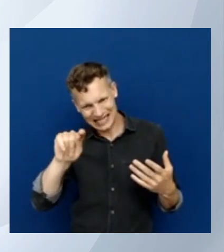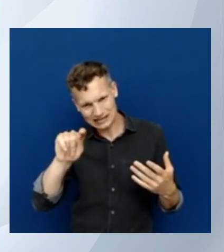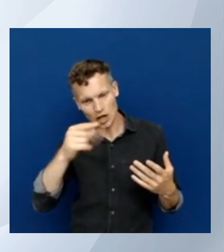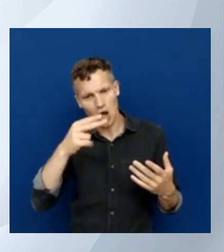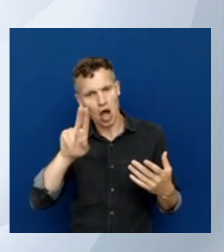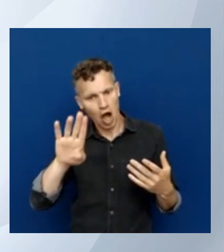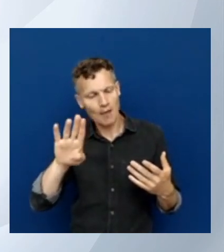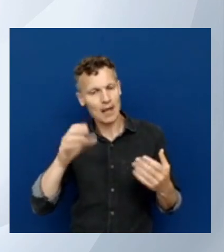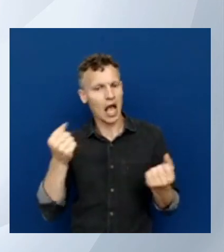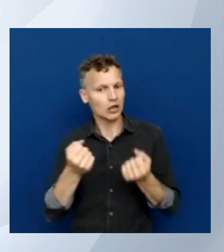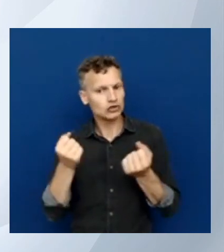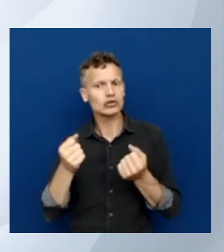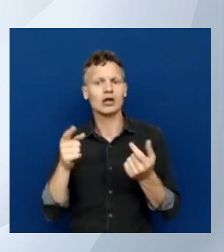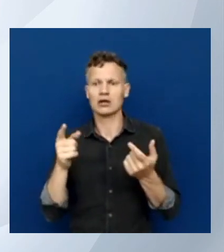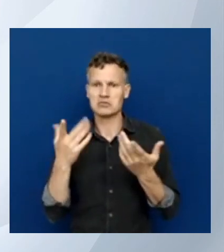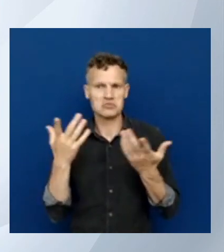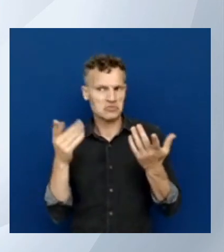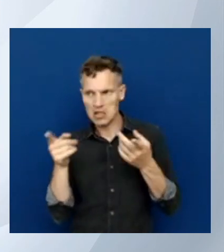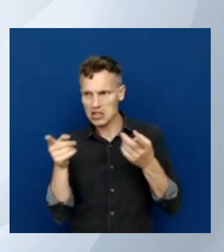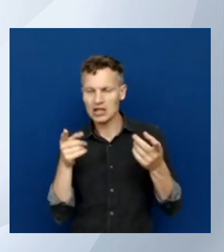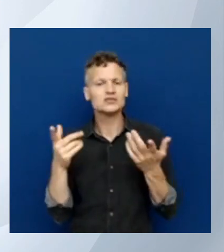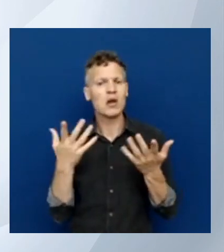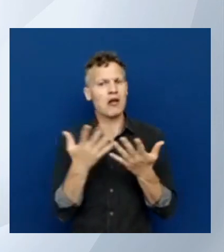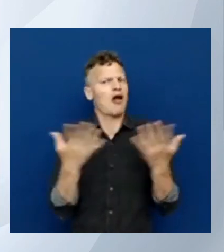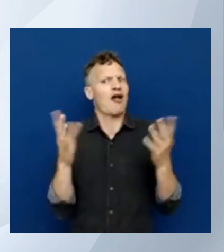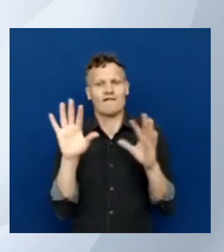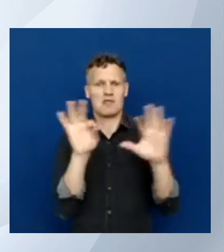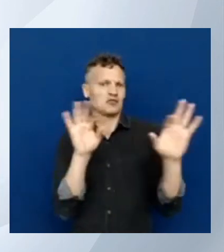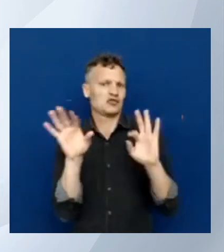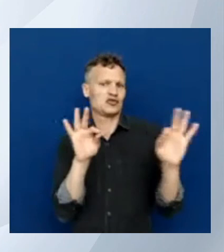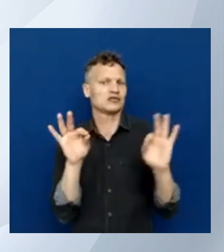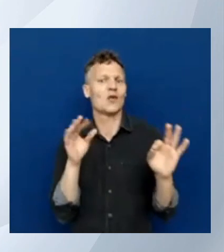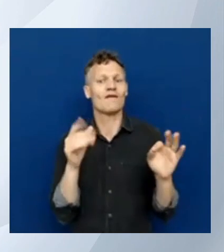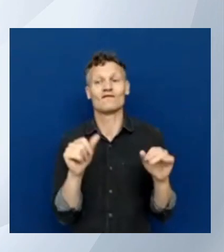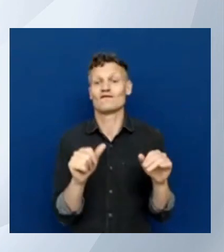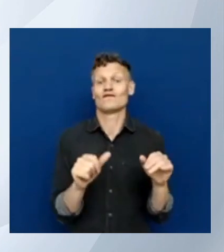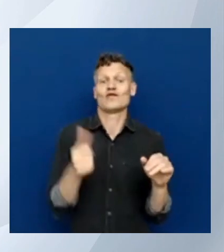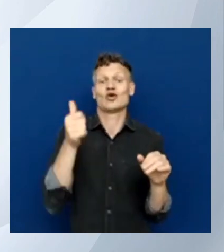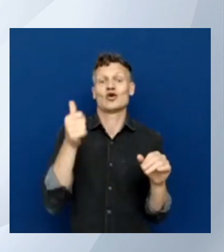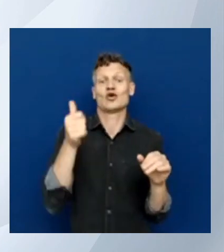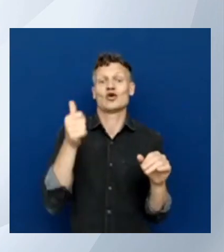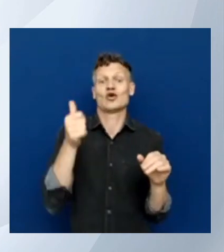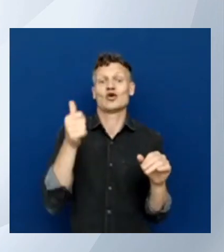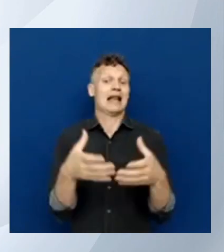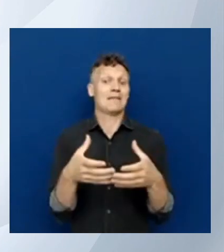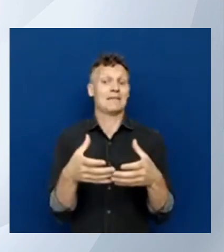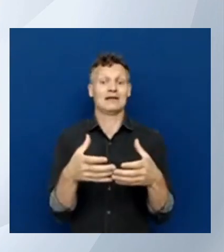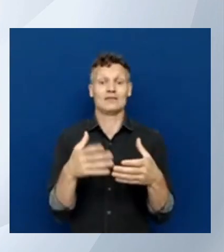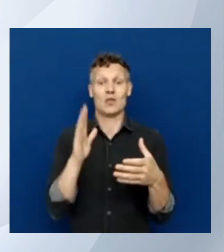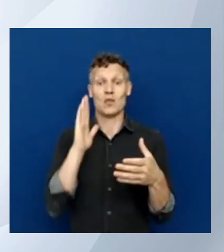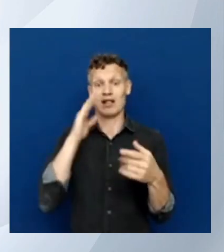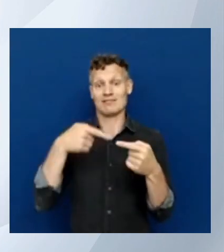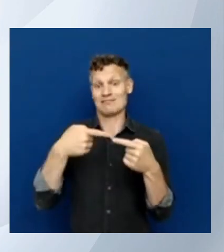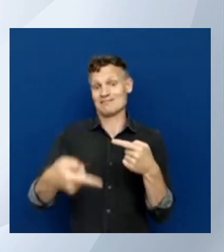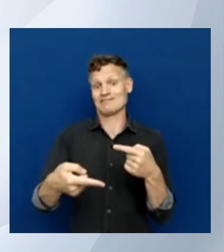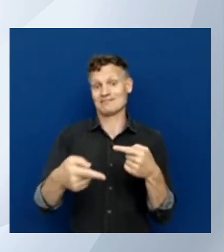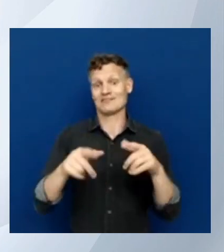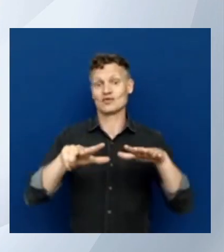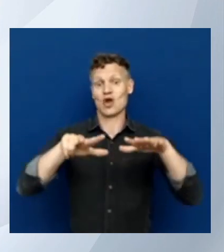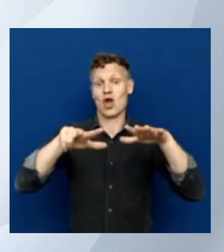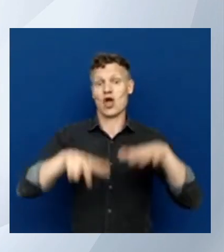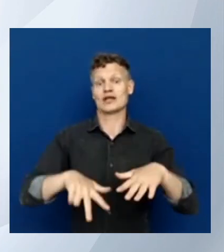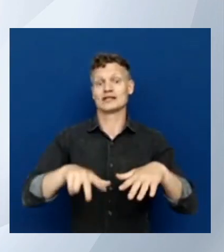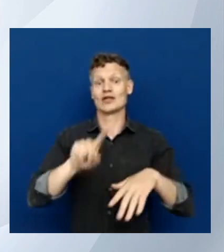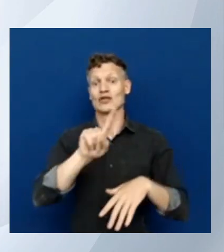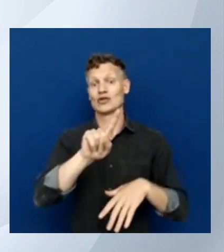group so we have our first meetup at August 13th Thursday August the first and